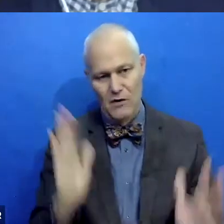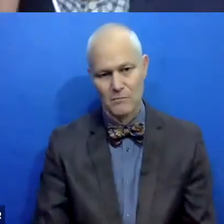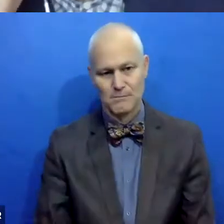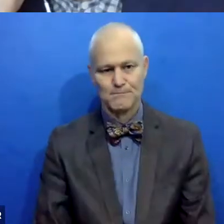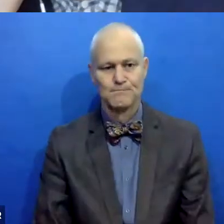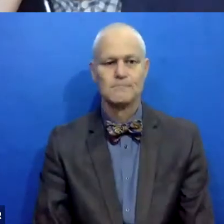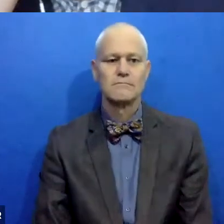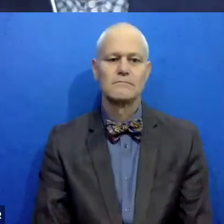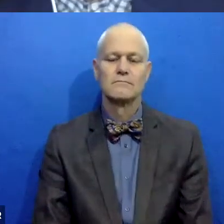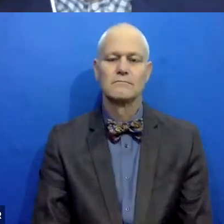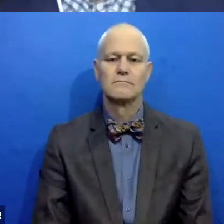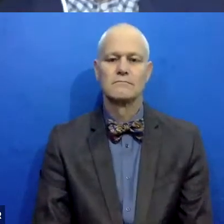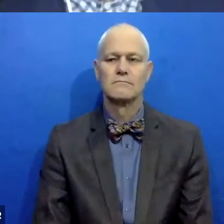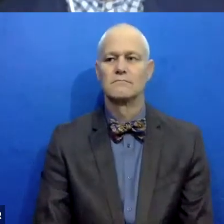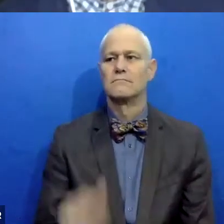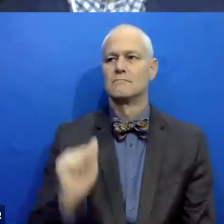Thank you. Um,